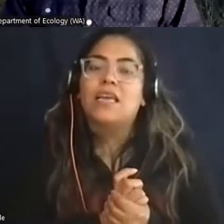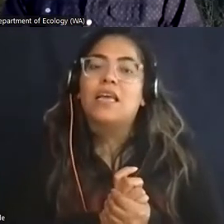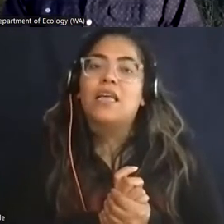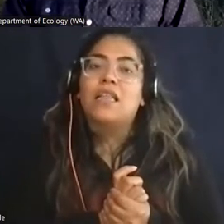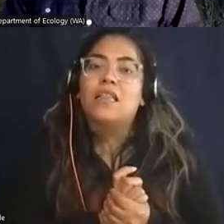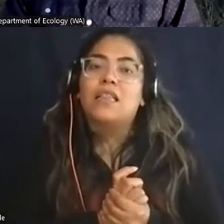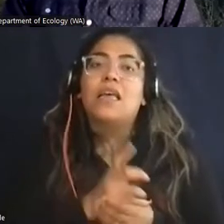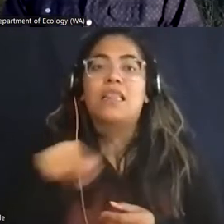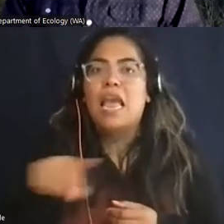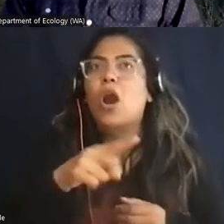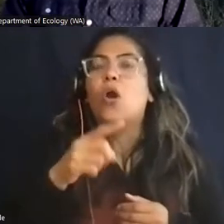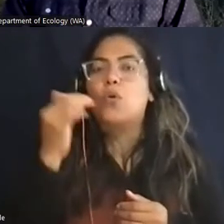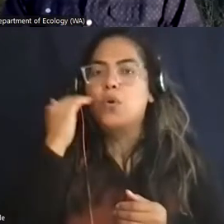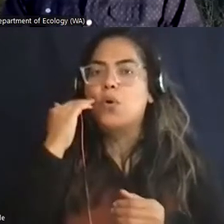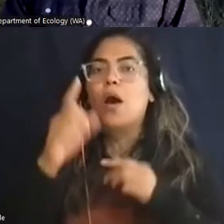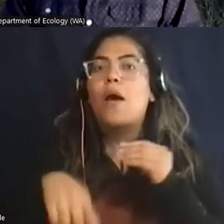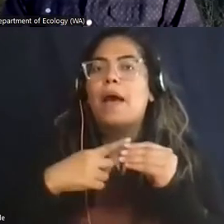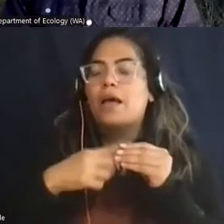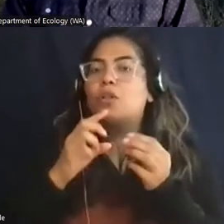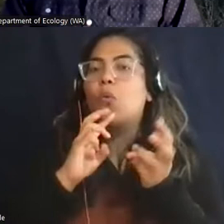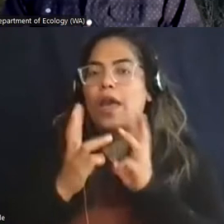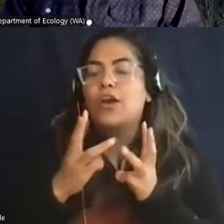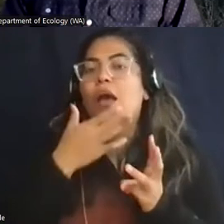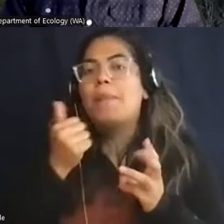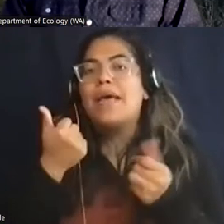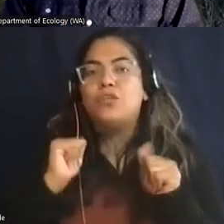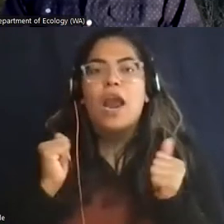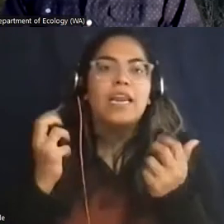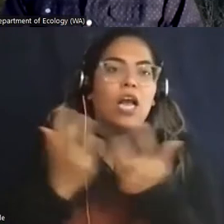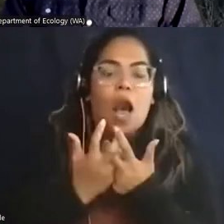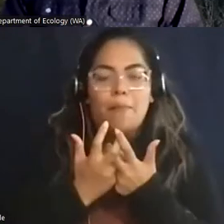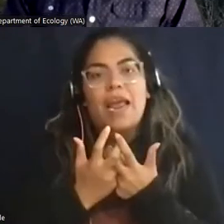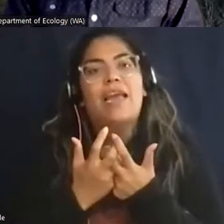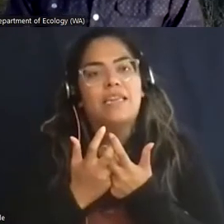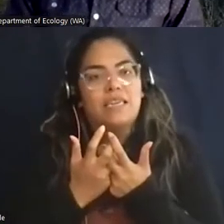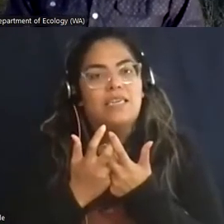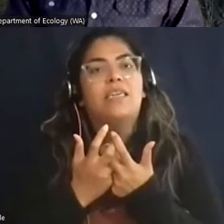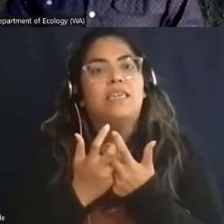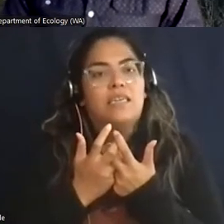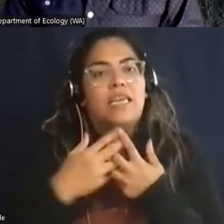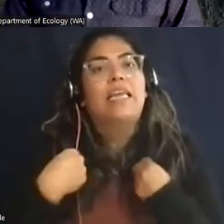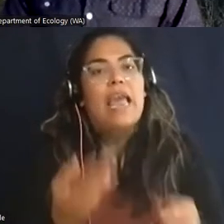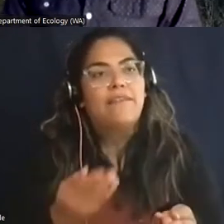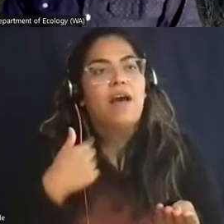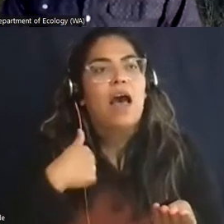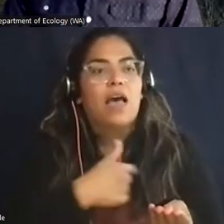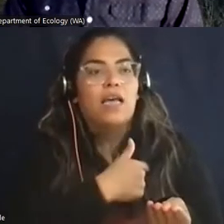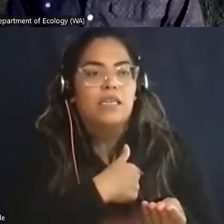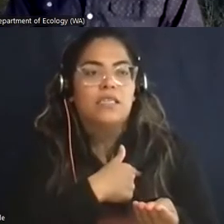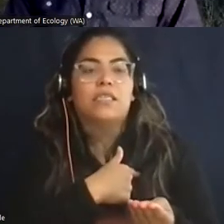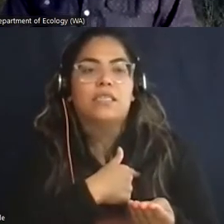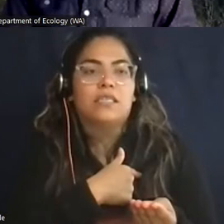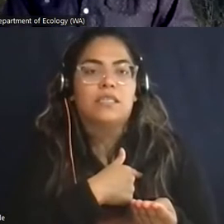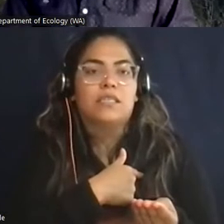of the weather forecast and did their best to accommodate and have us able to access to um the